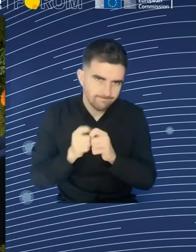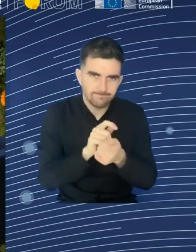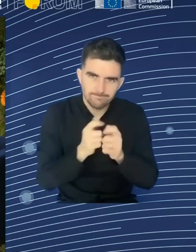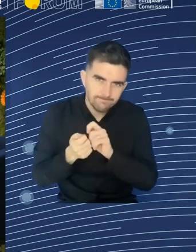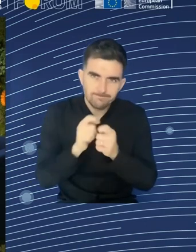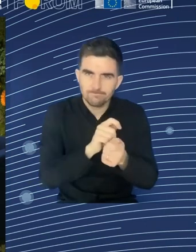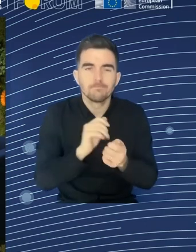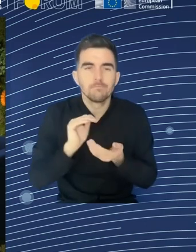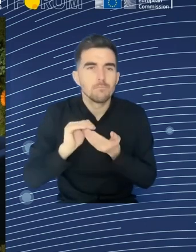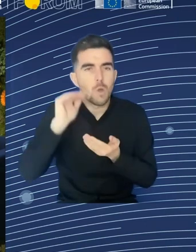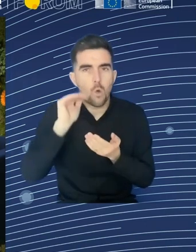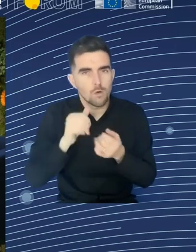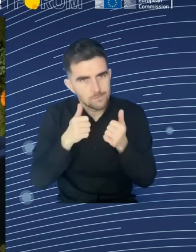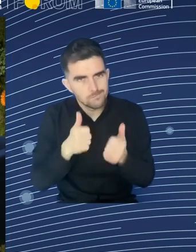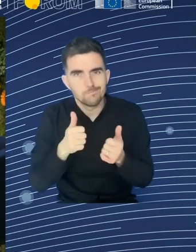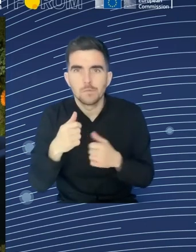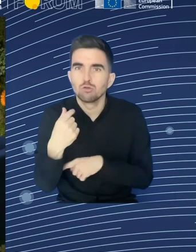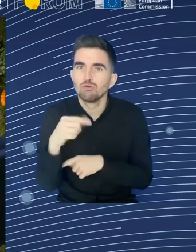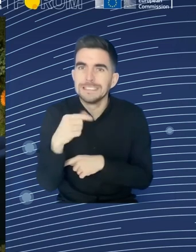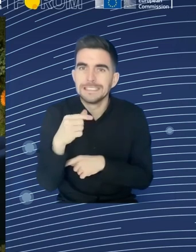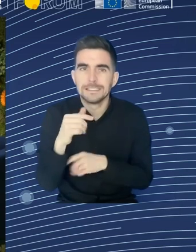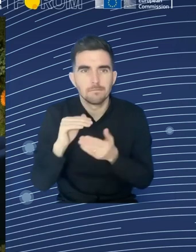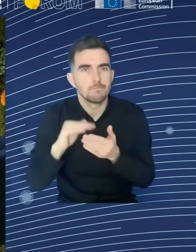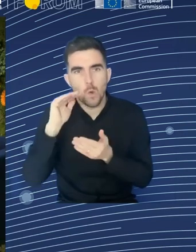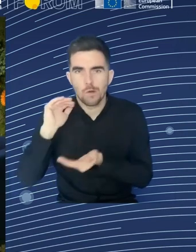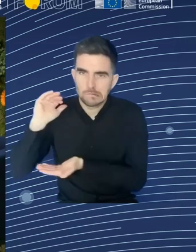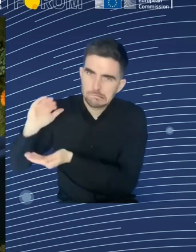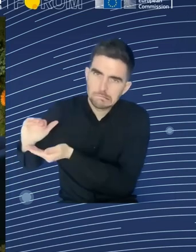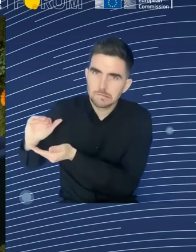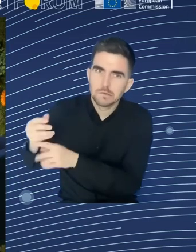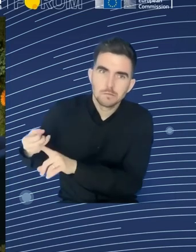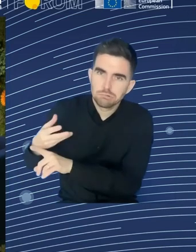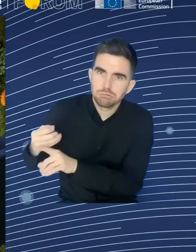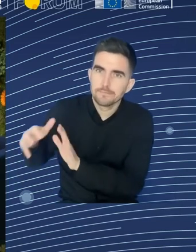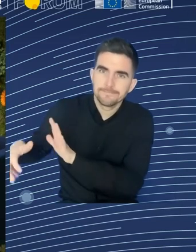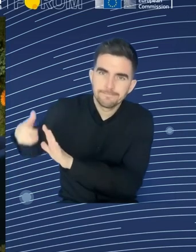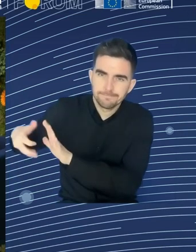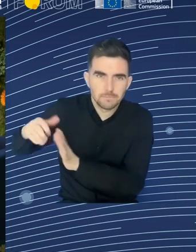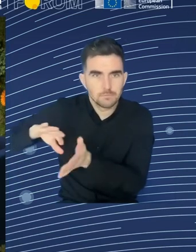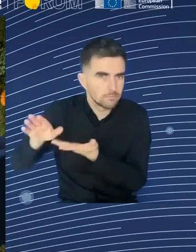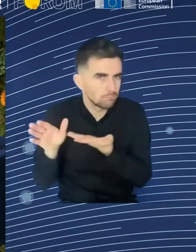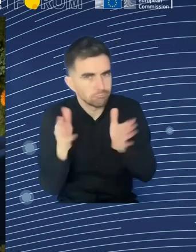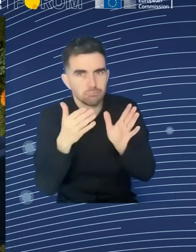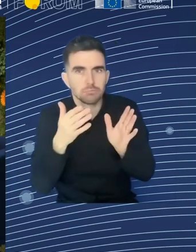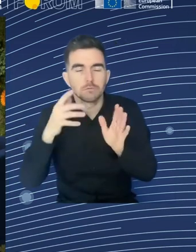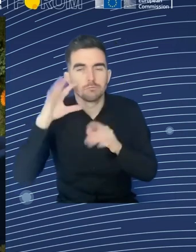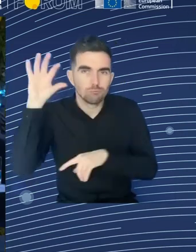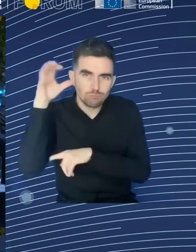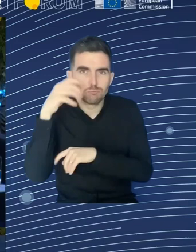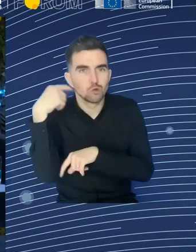compensatory actions for households, especially for groups that already are economically disadvantaged.